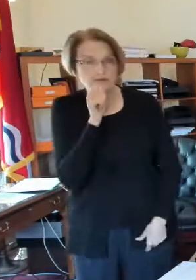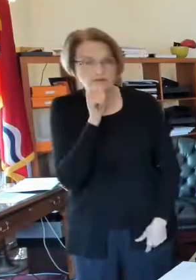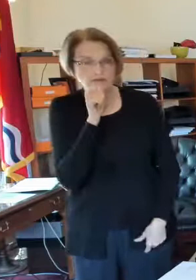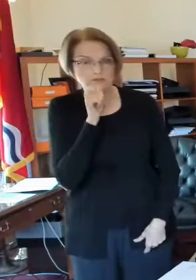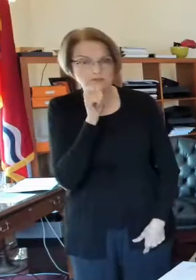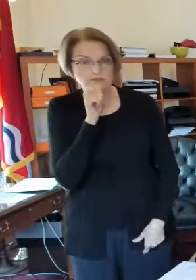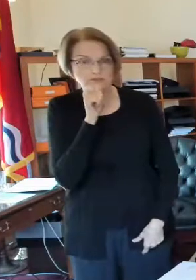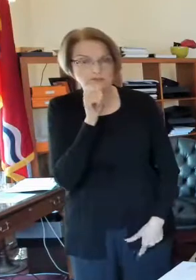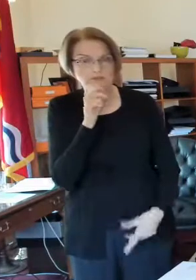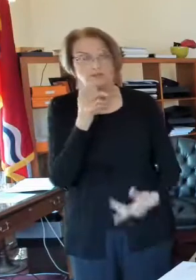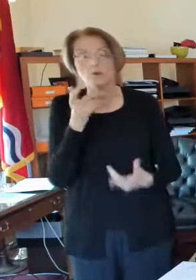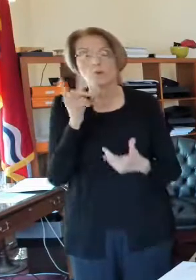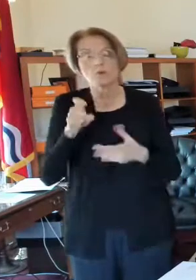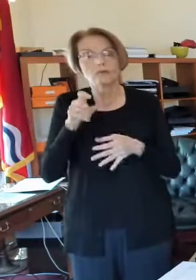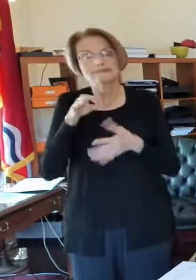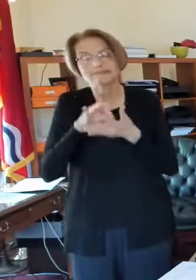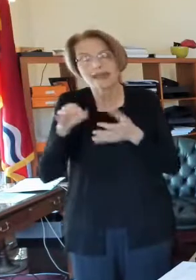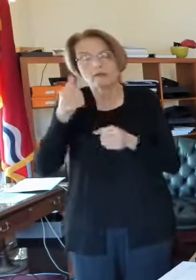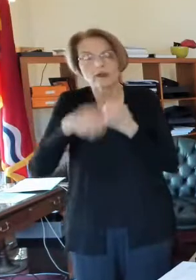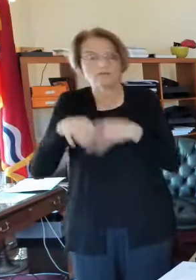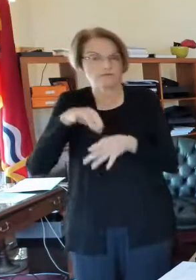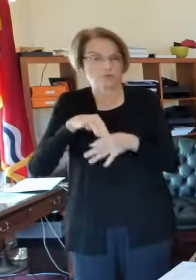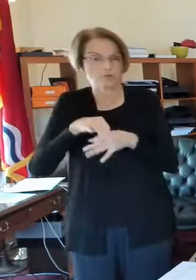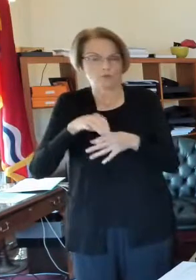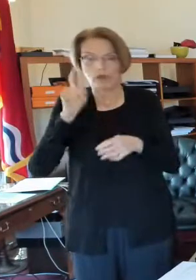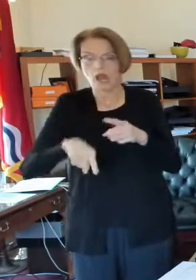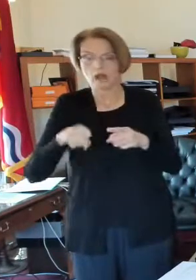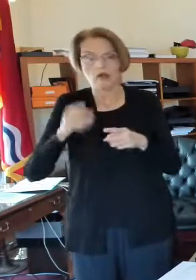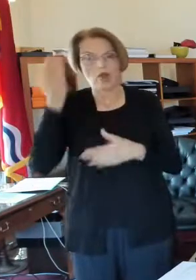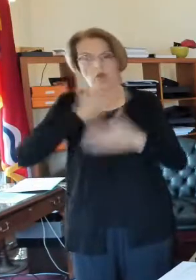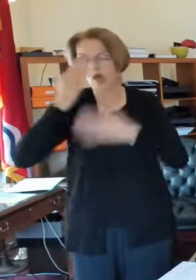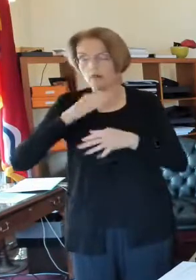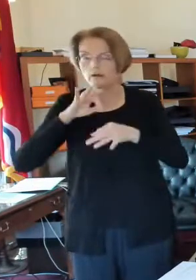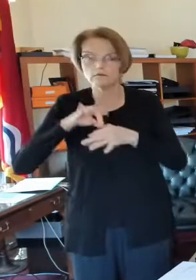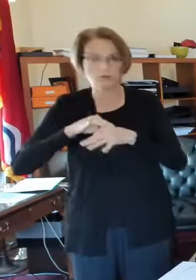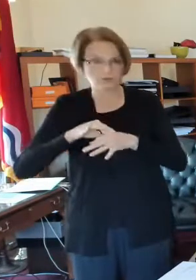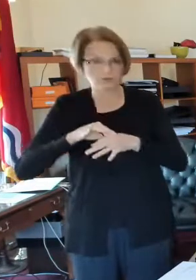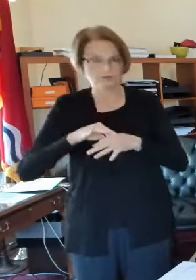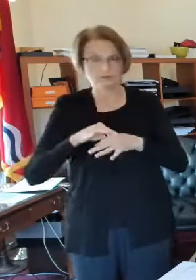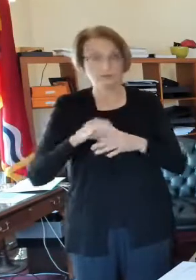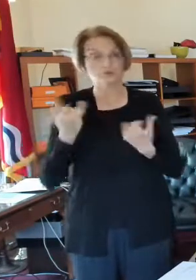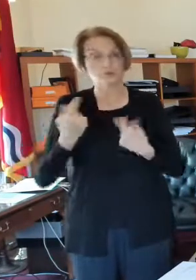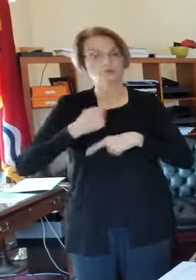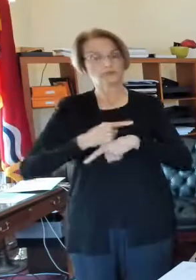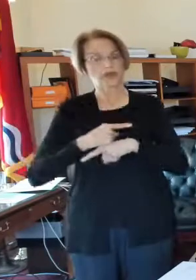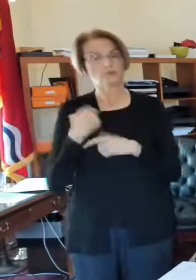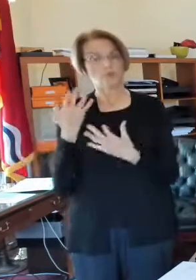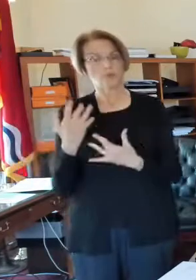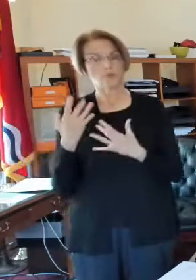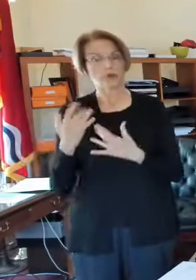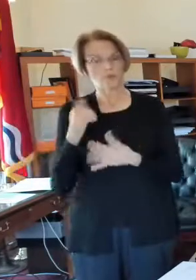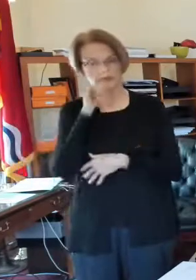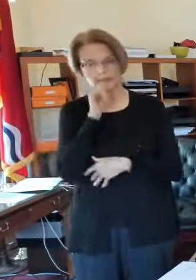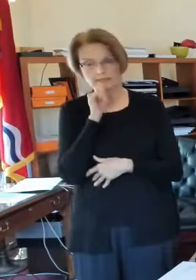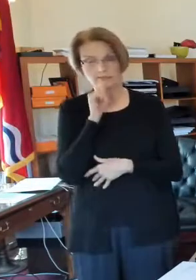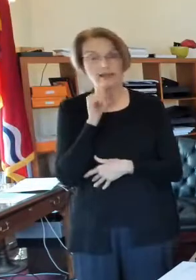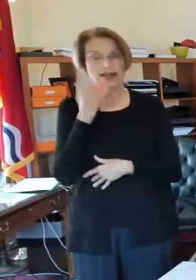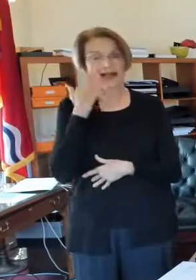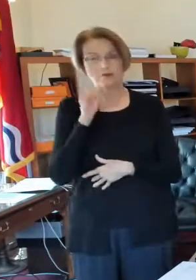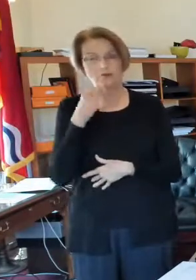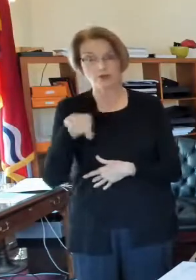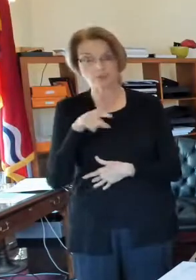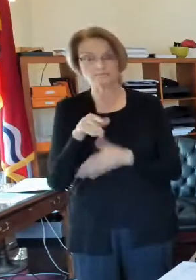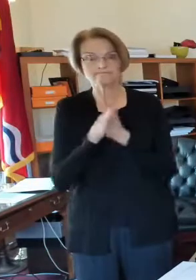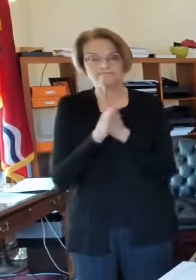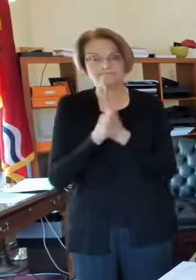Every vote needs to count. And that's really where we are today, and as anxious as everyone is